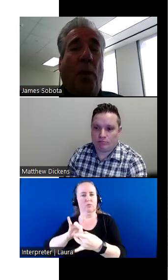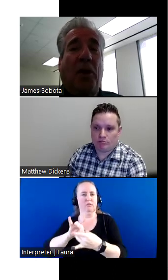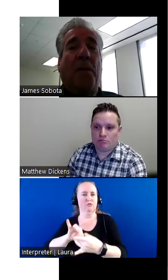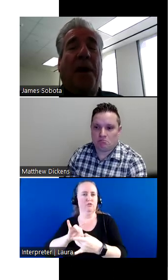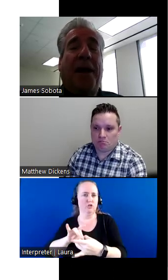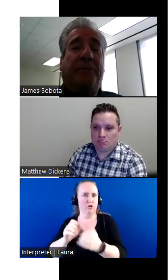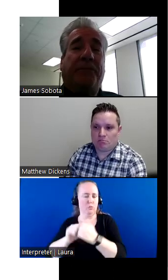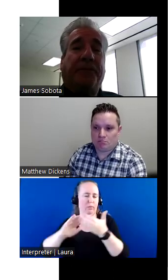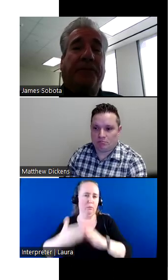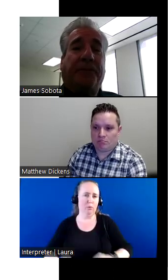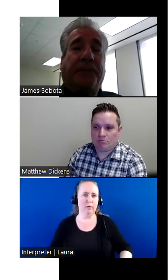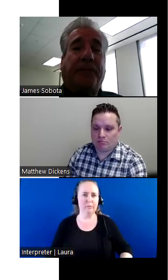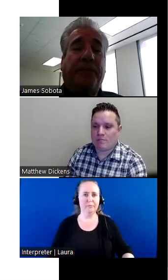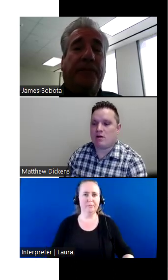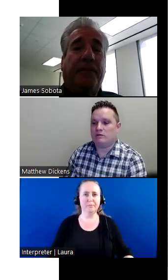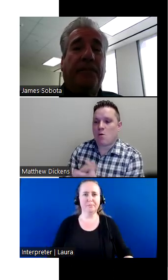with the community.